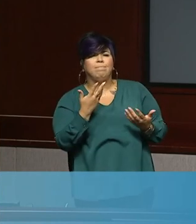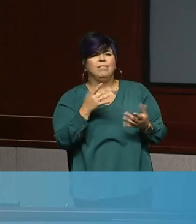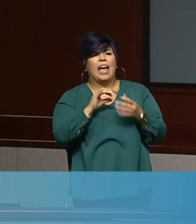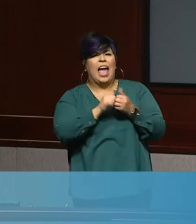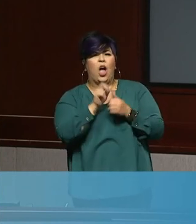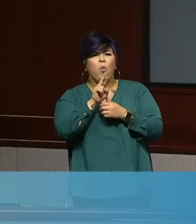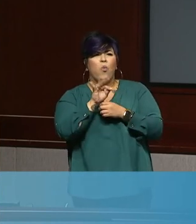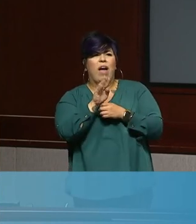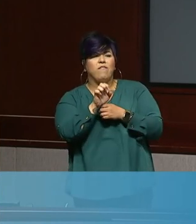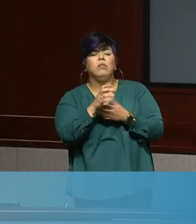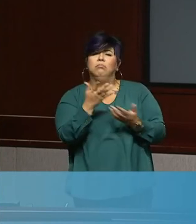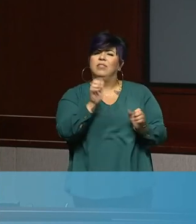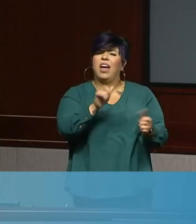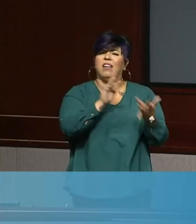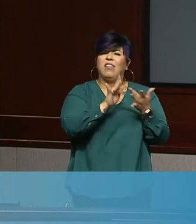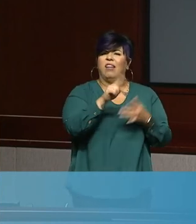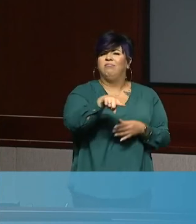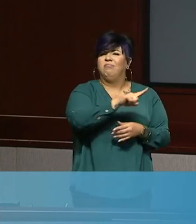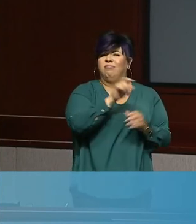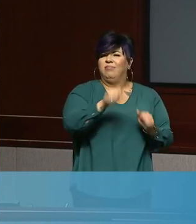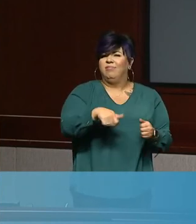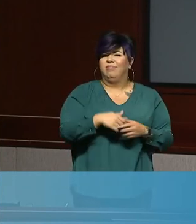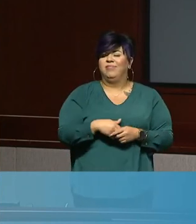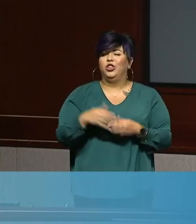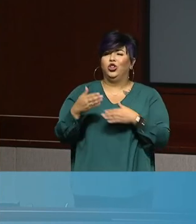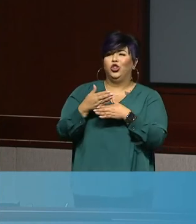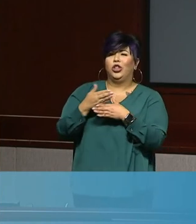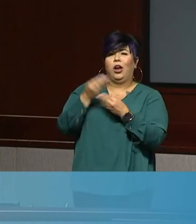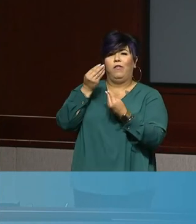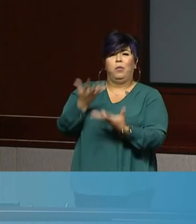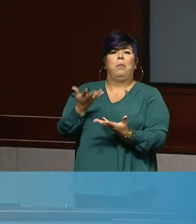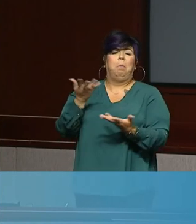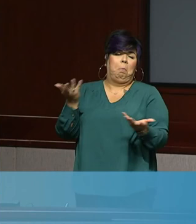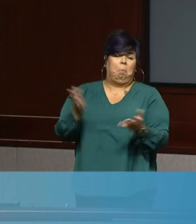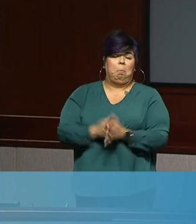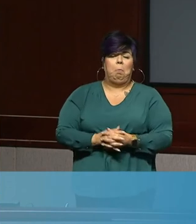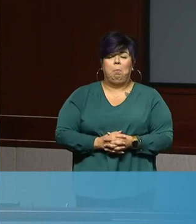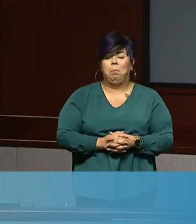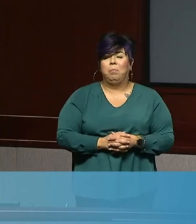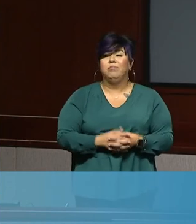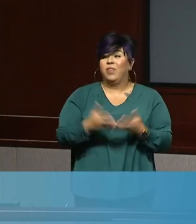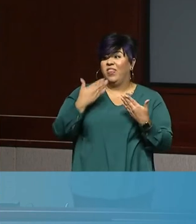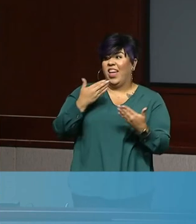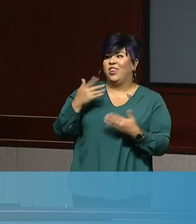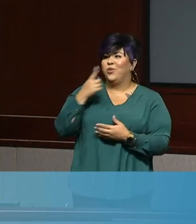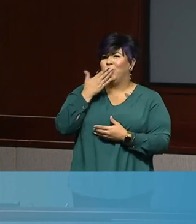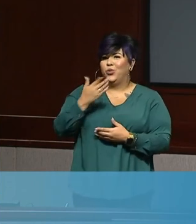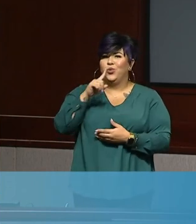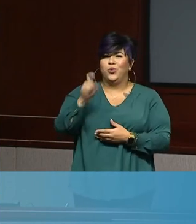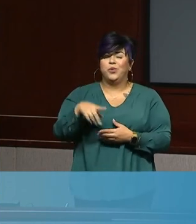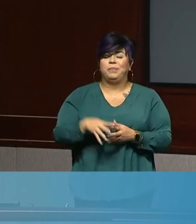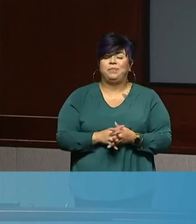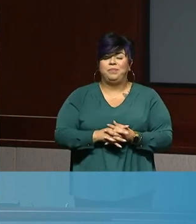be able to assist you in, uh, understanding how you can submit your, uh, your entry. But thank you for that question.